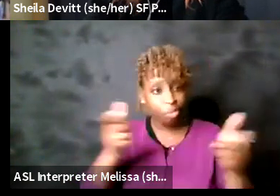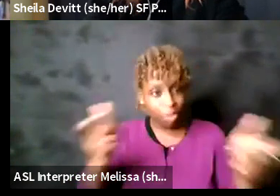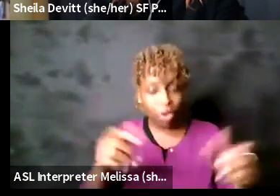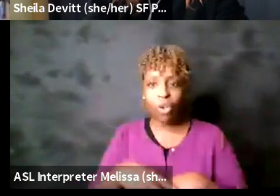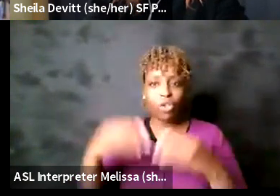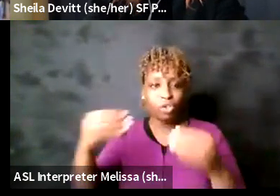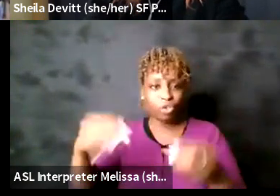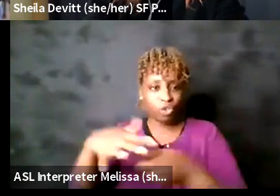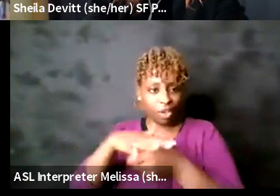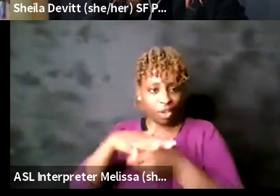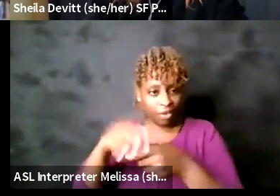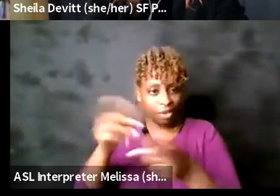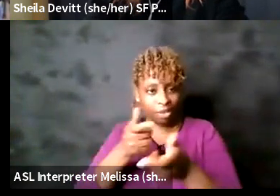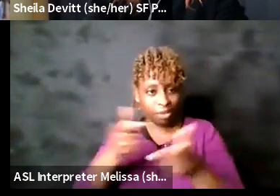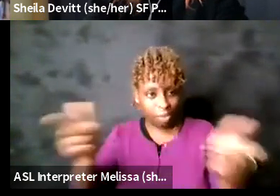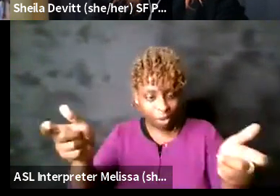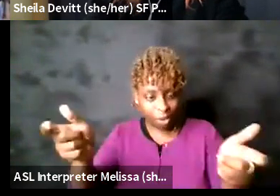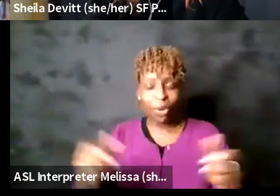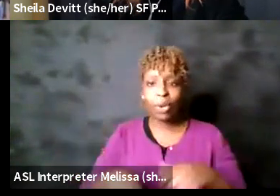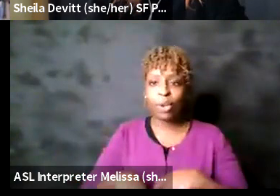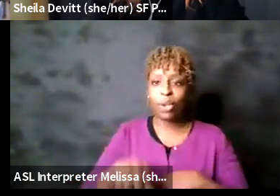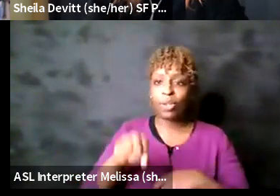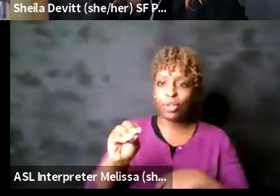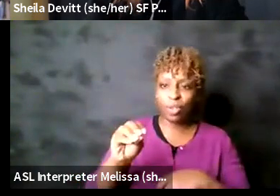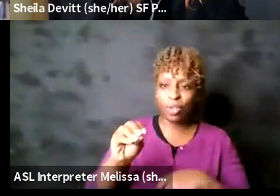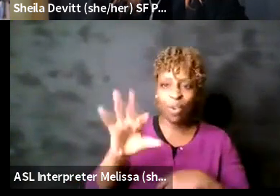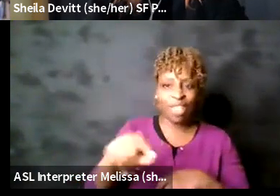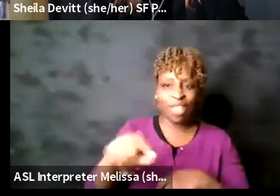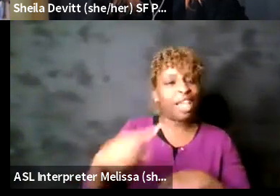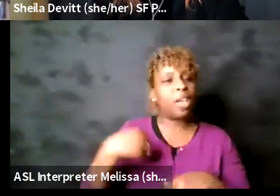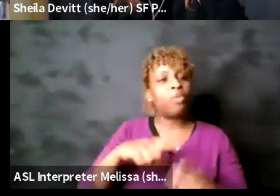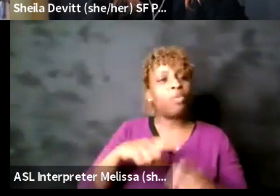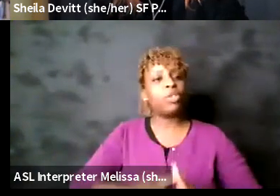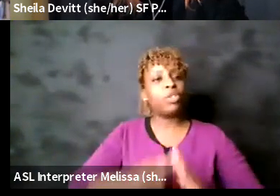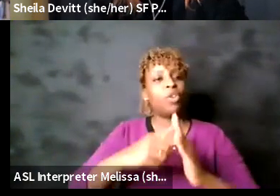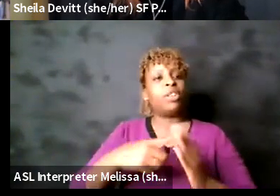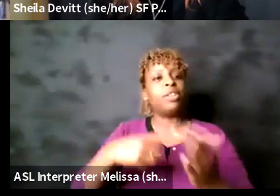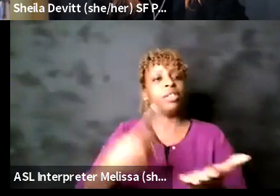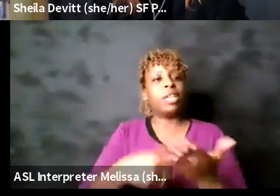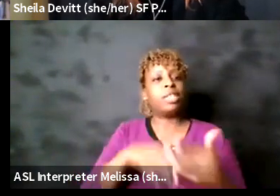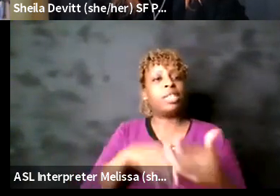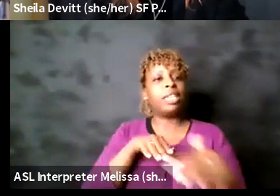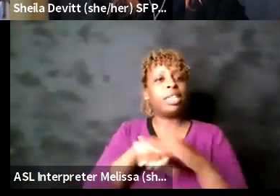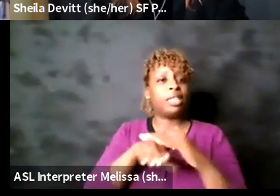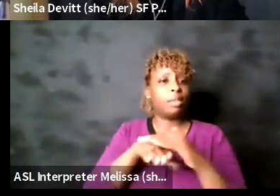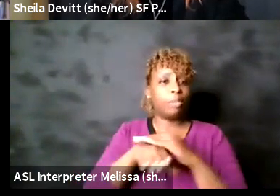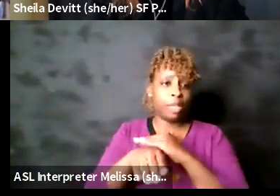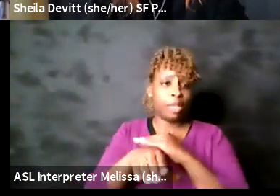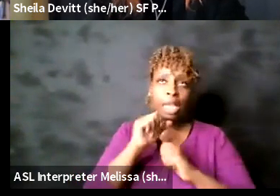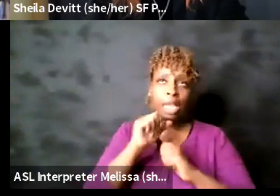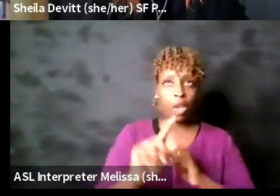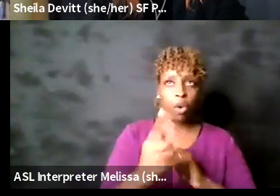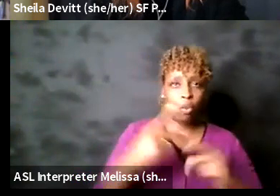as a way to leapfrog into discussions around accessibility um not just relative to physical accessibility but general accessibility